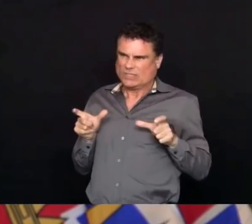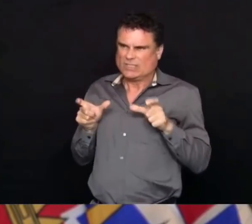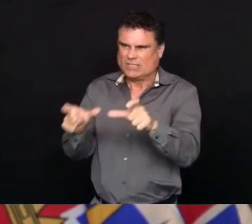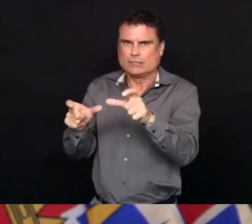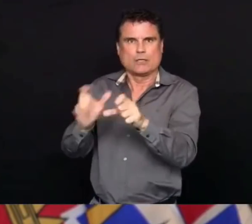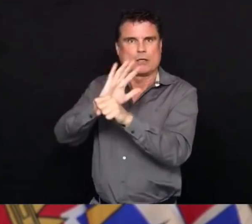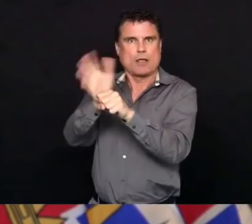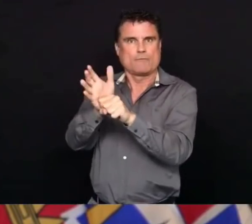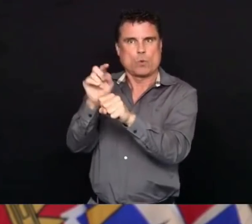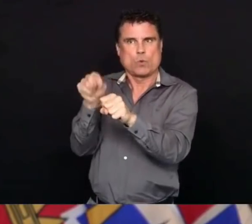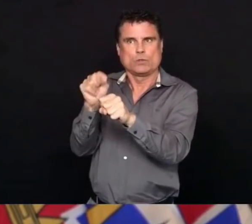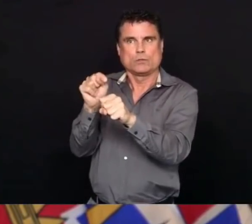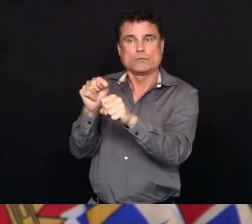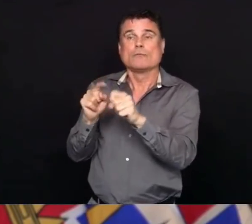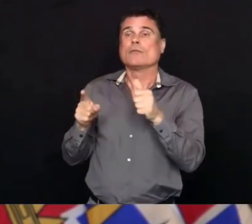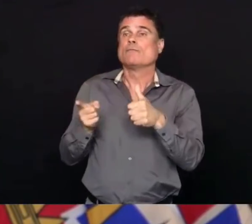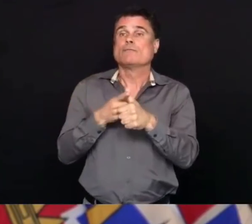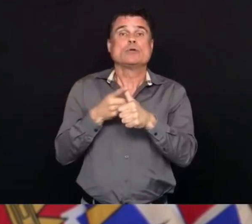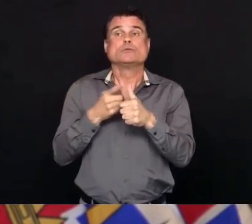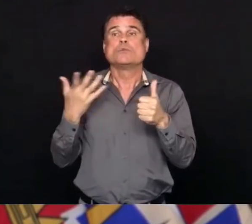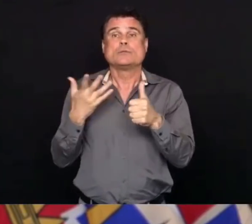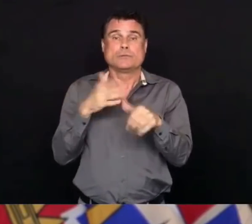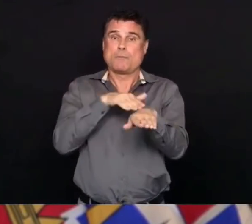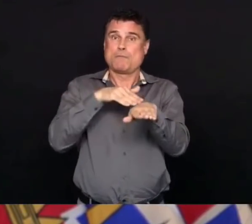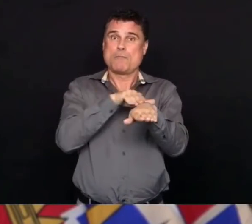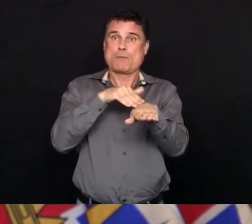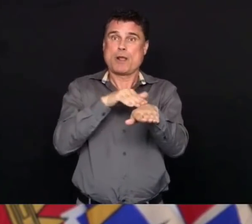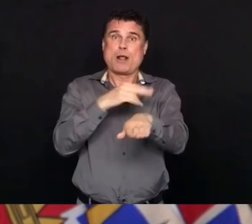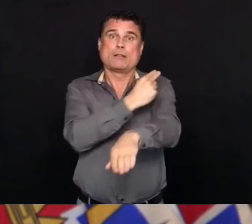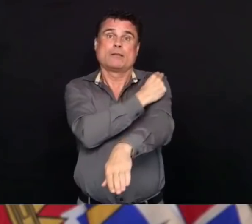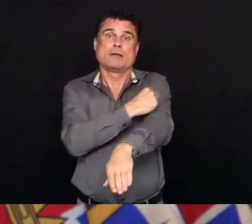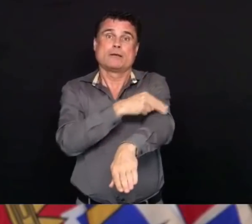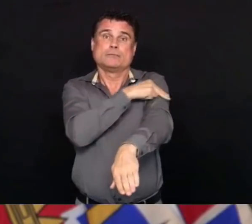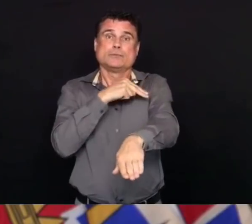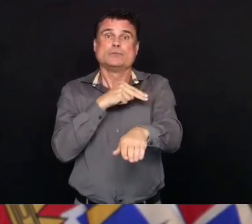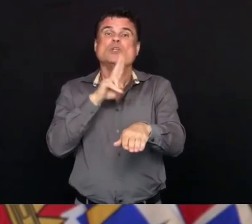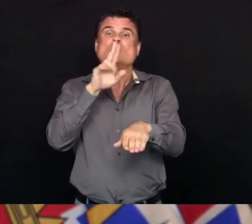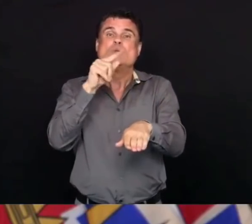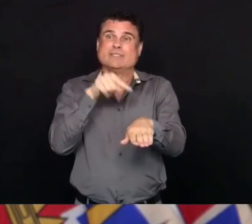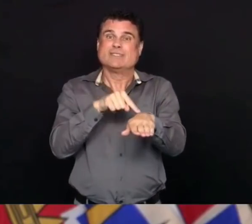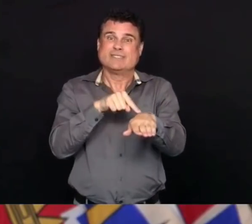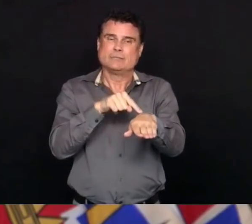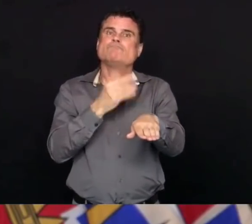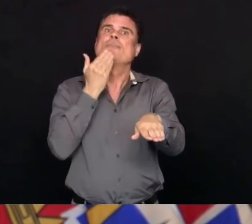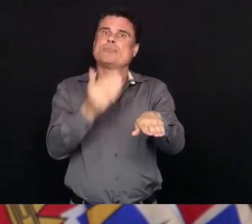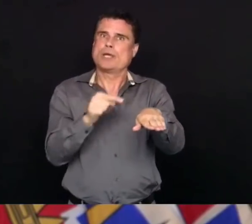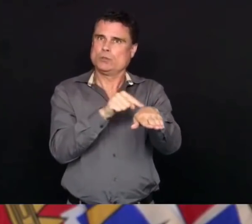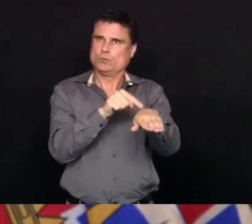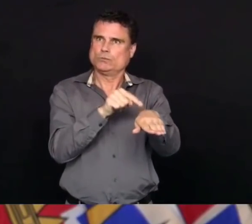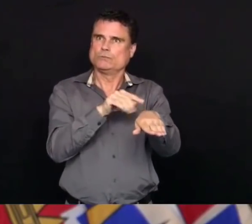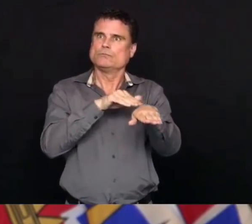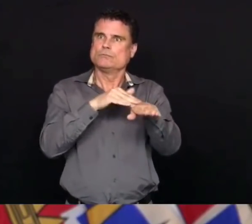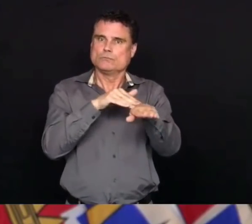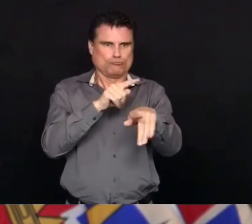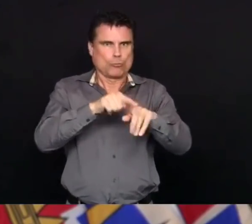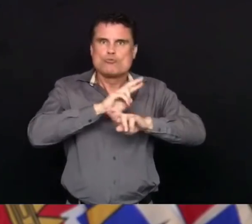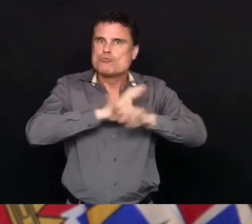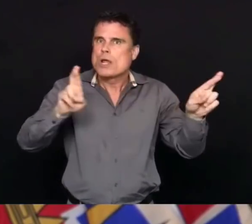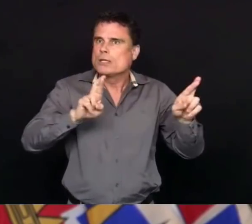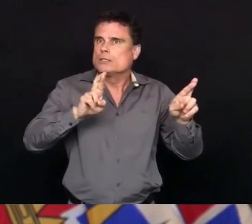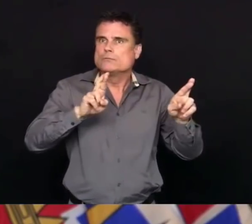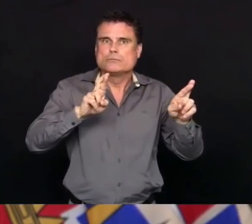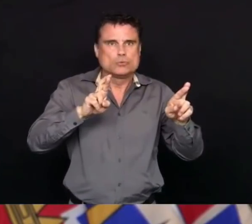unit that I mentioned who the team is going where the need is greatest at the moment and we appreciate their flexibility and their expertise